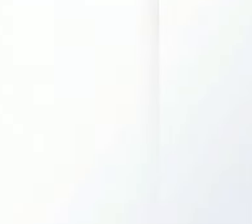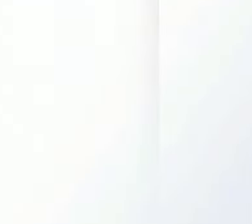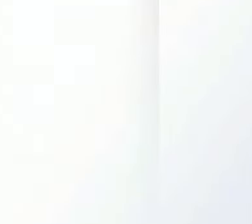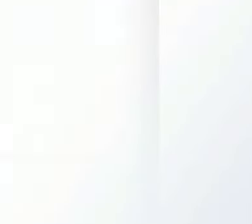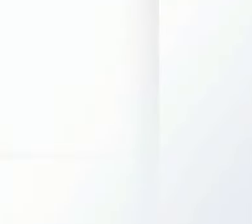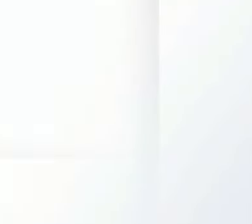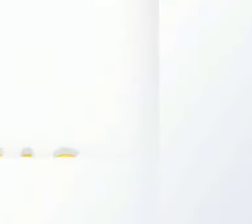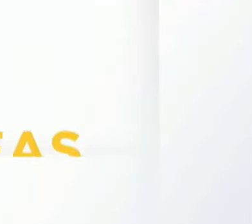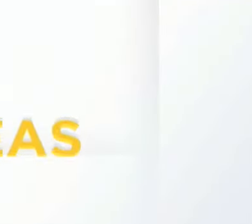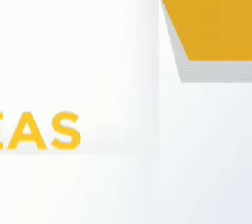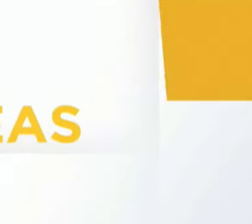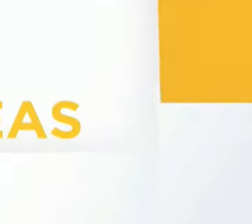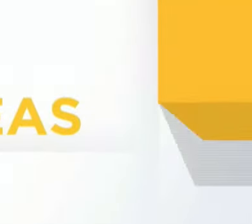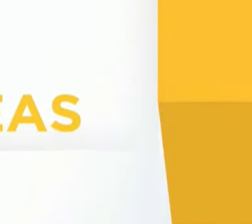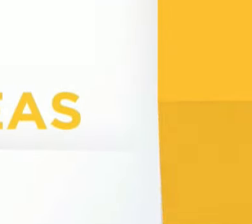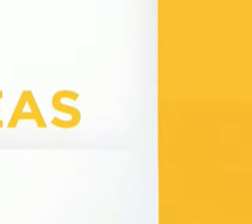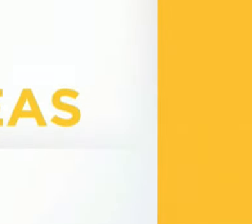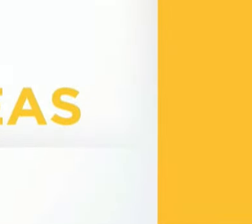Music